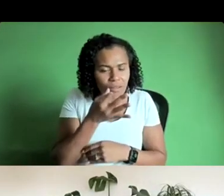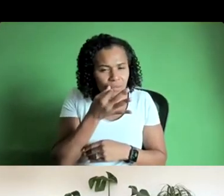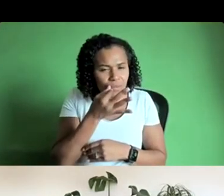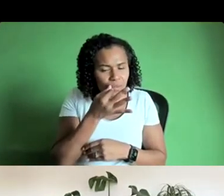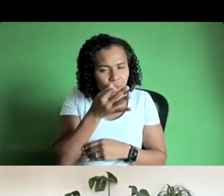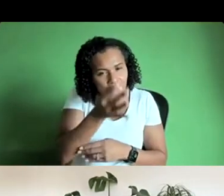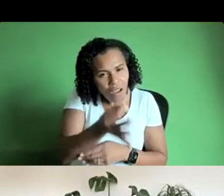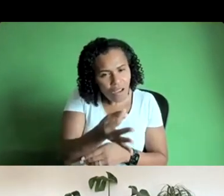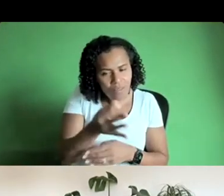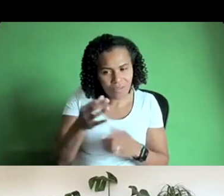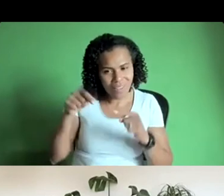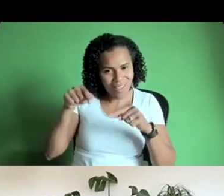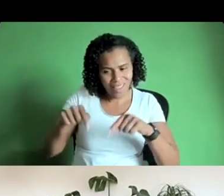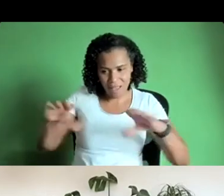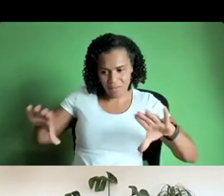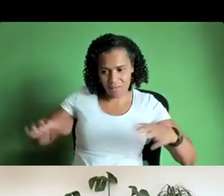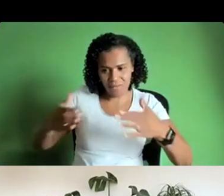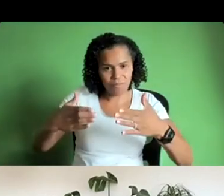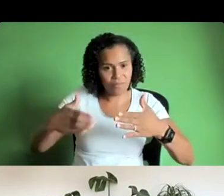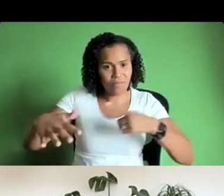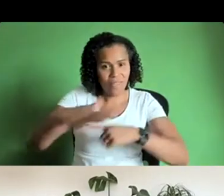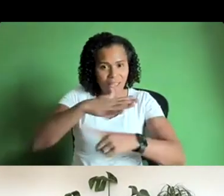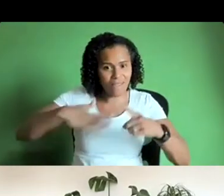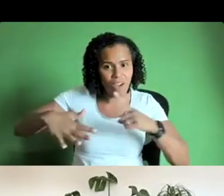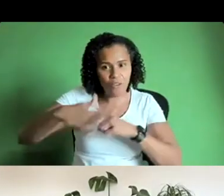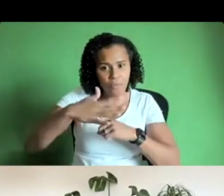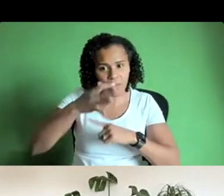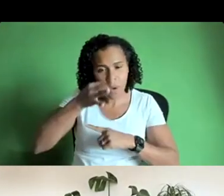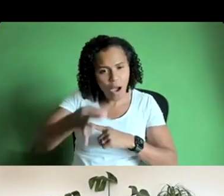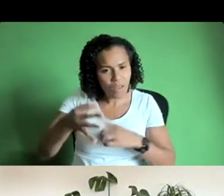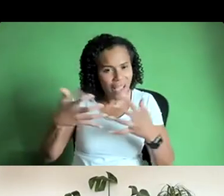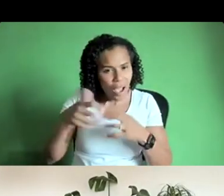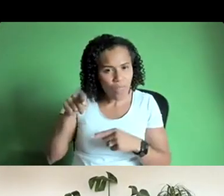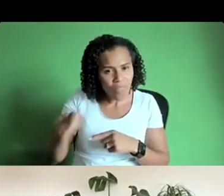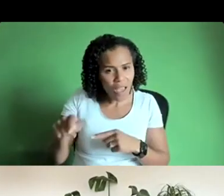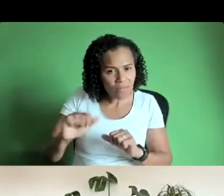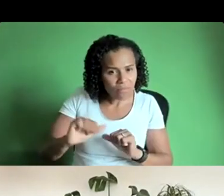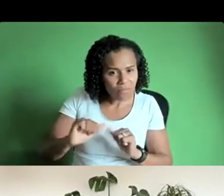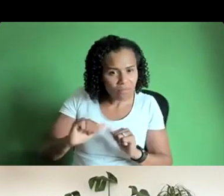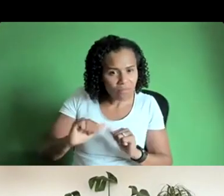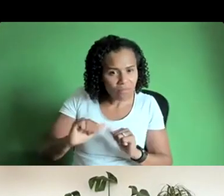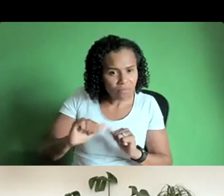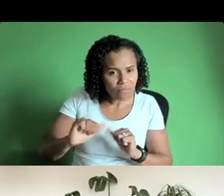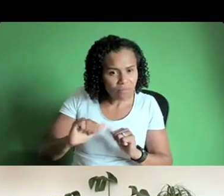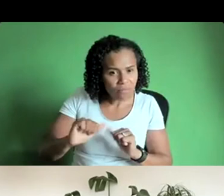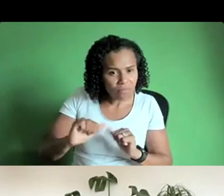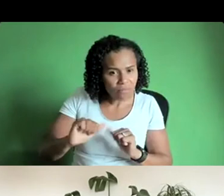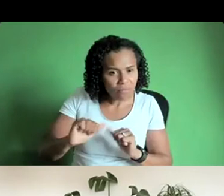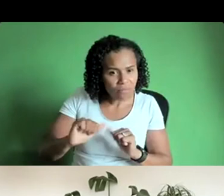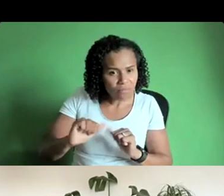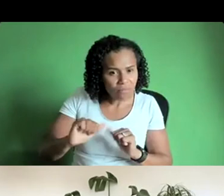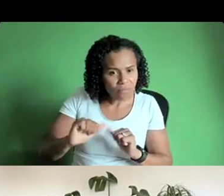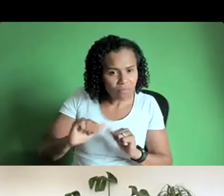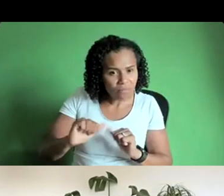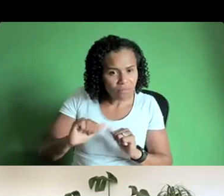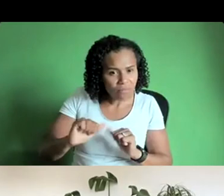environment uh allowed you to kind of um explore those kind of sometimes really difficult personal kind